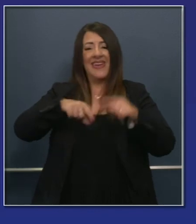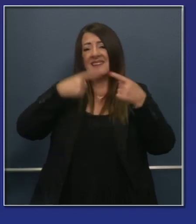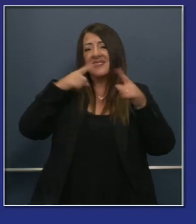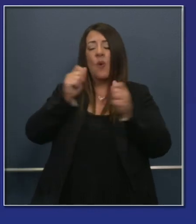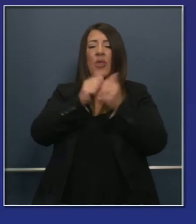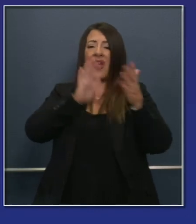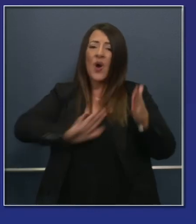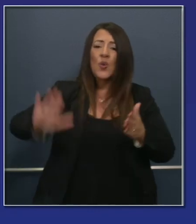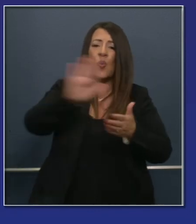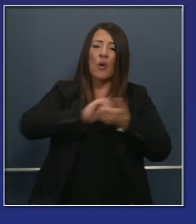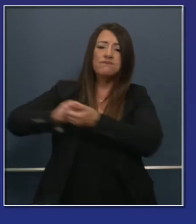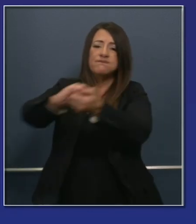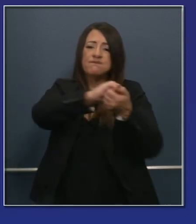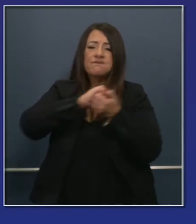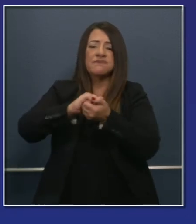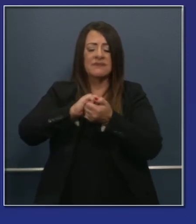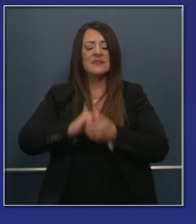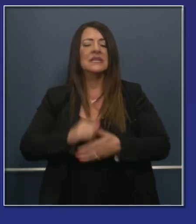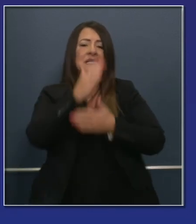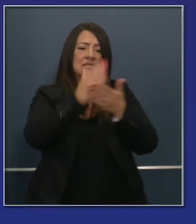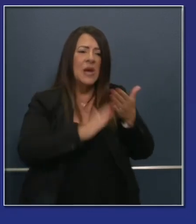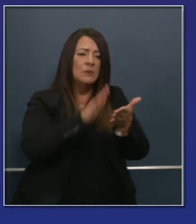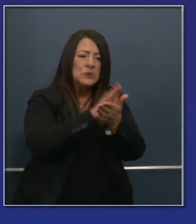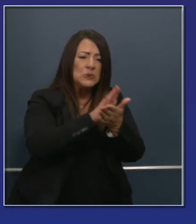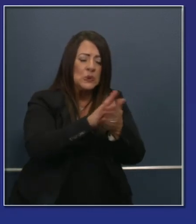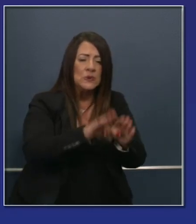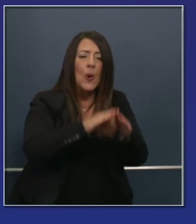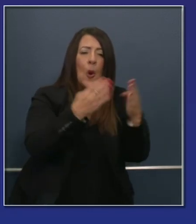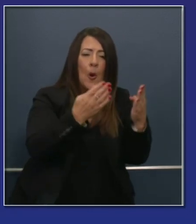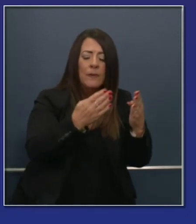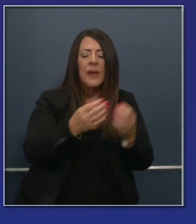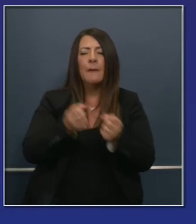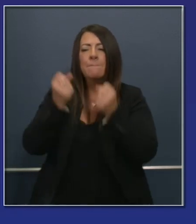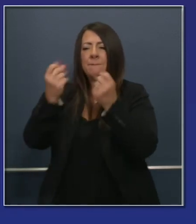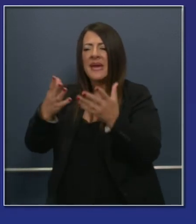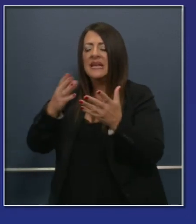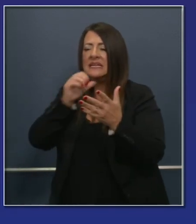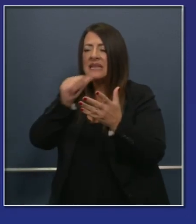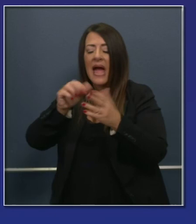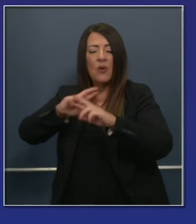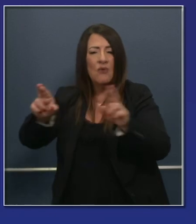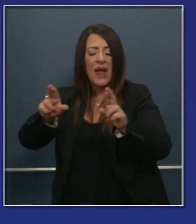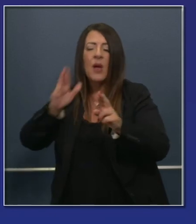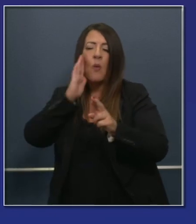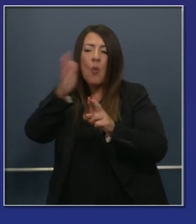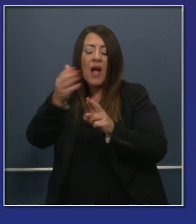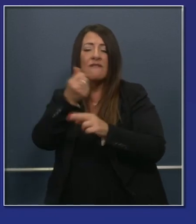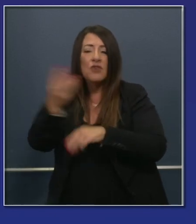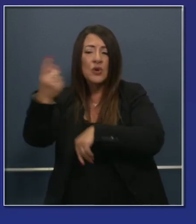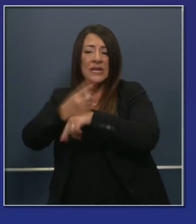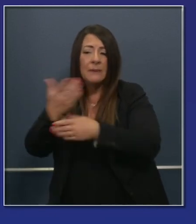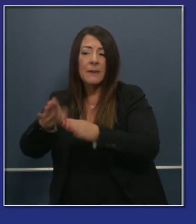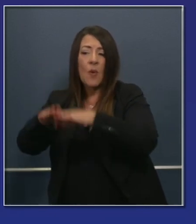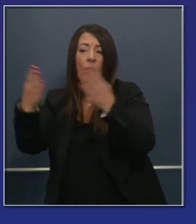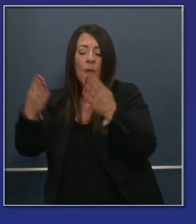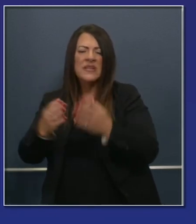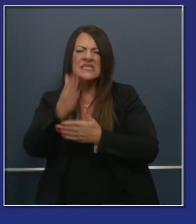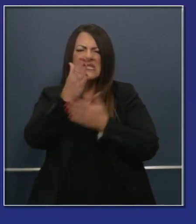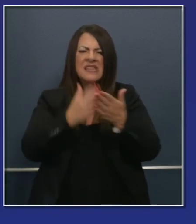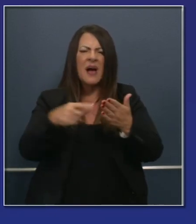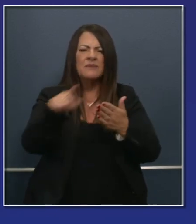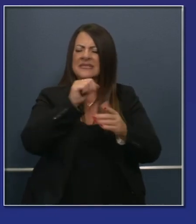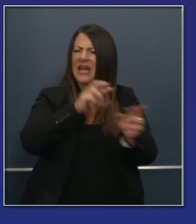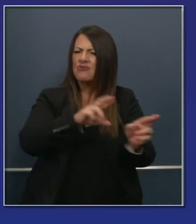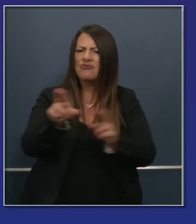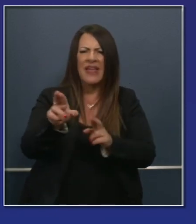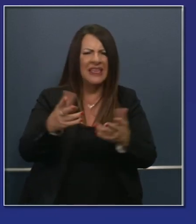Schools have opened in some districts, and many are poised to open in just a few days. In many cases, the resources are there. And in some cases, we're still scrambling